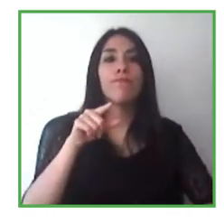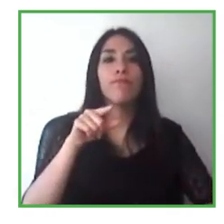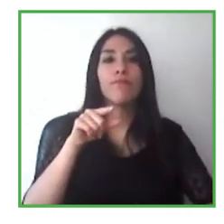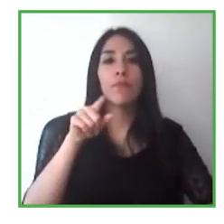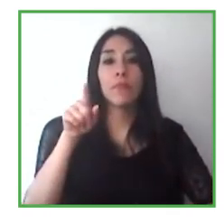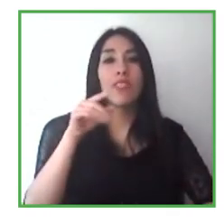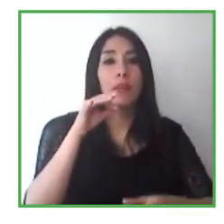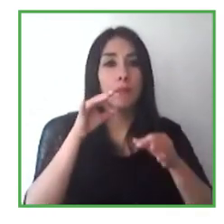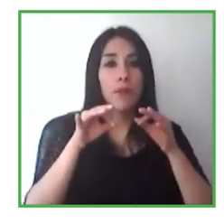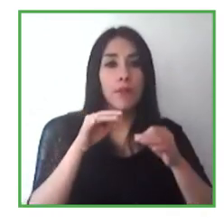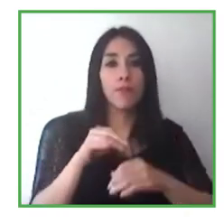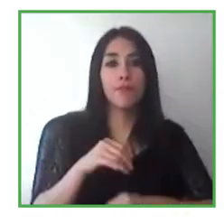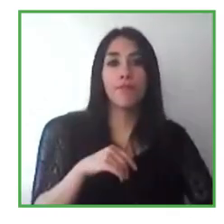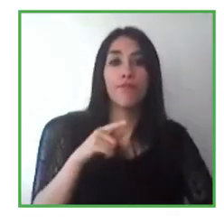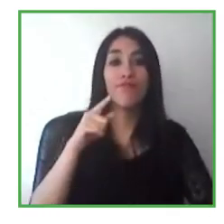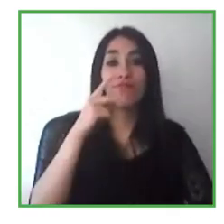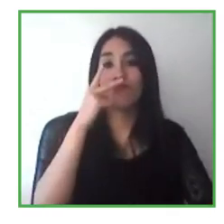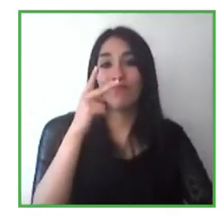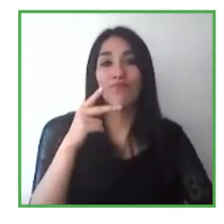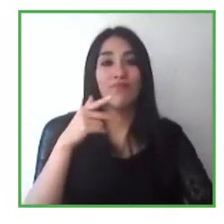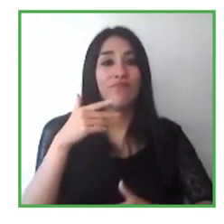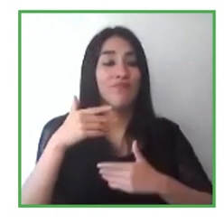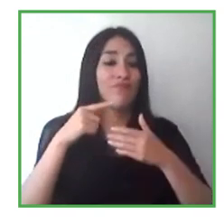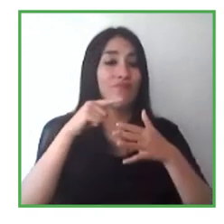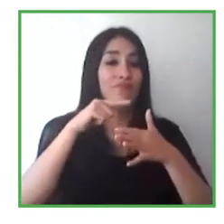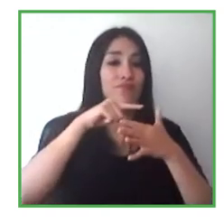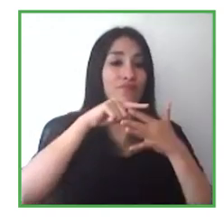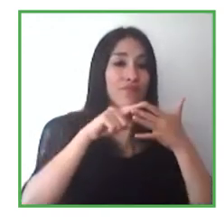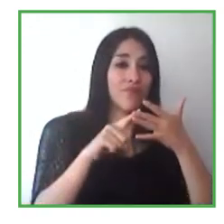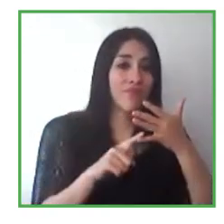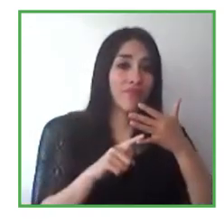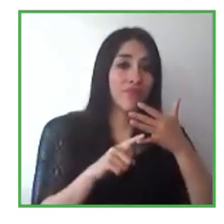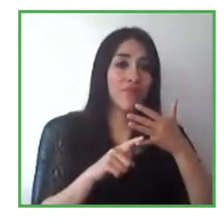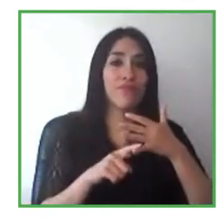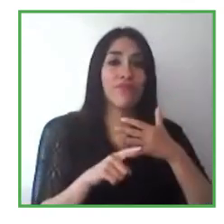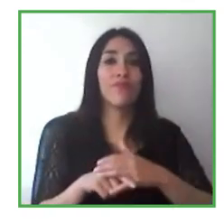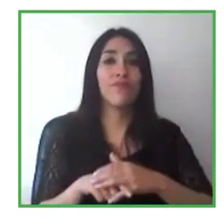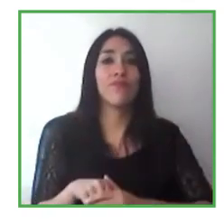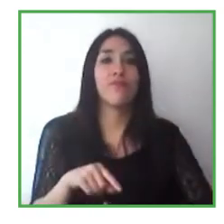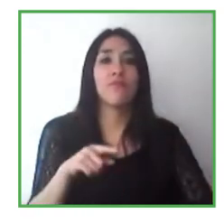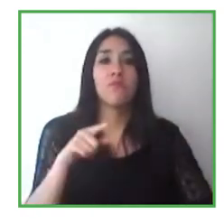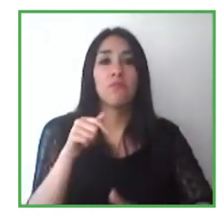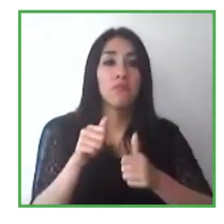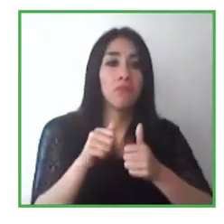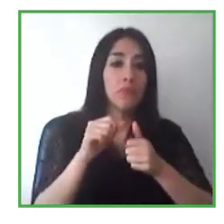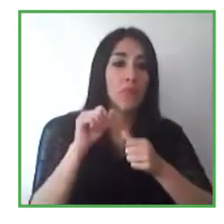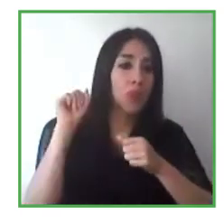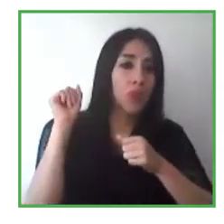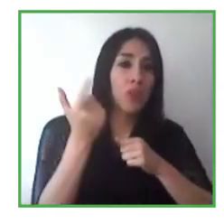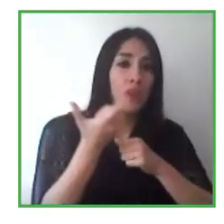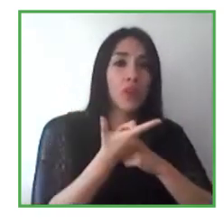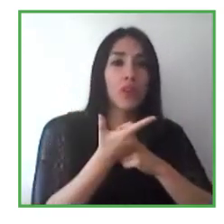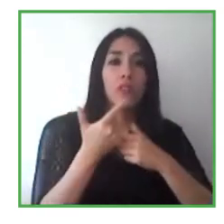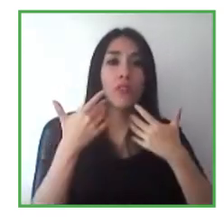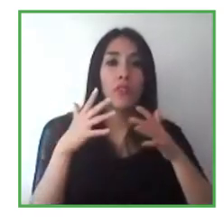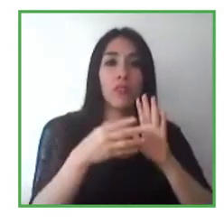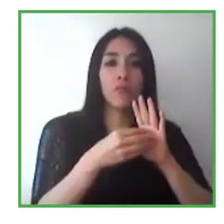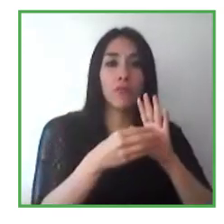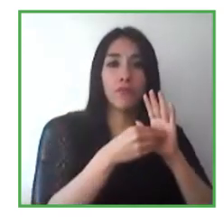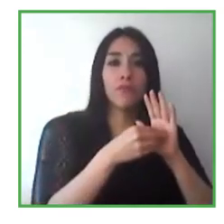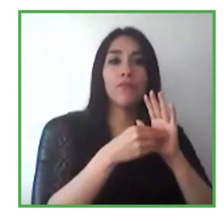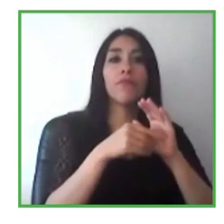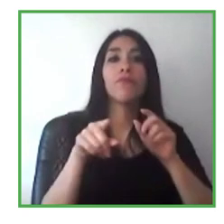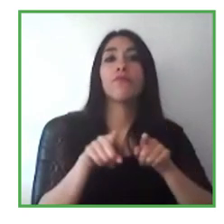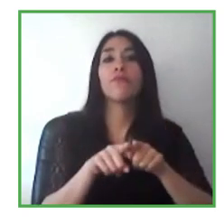not just one size fits all for everybody. And there's a lot more that we all can do. I think what we have all learned and experienced,